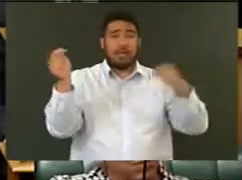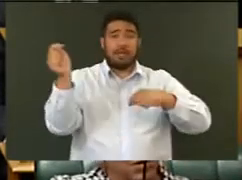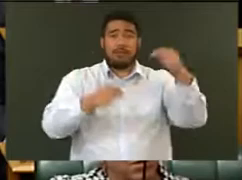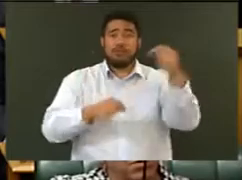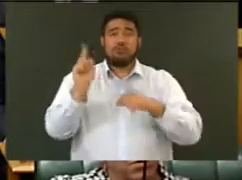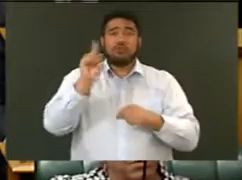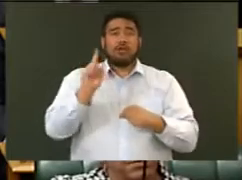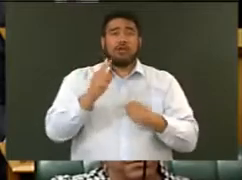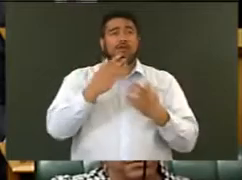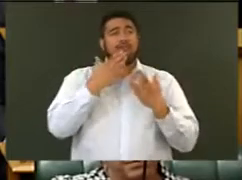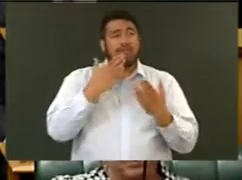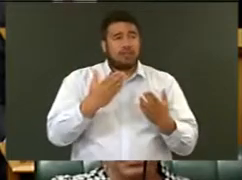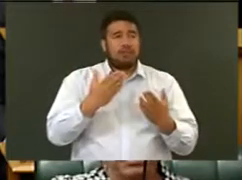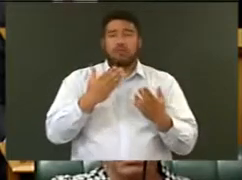katoa.